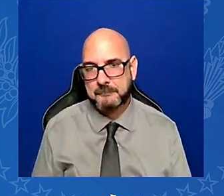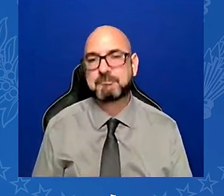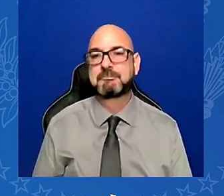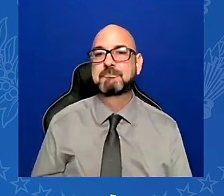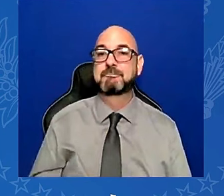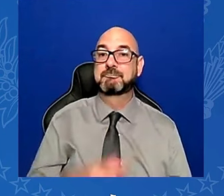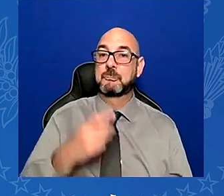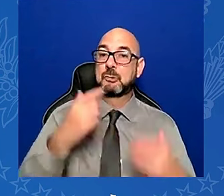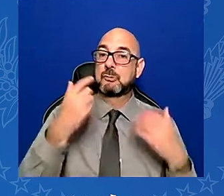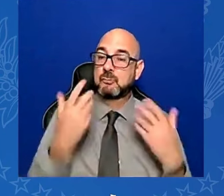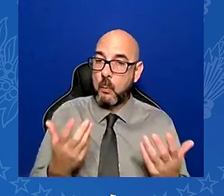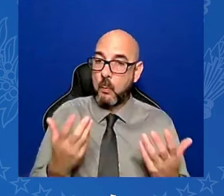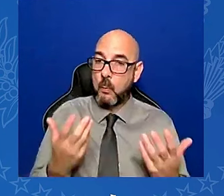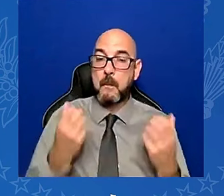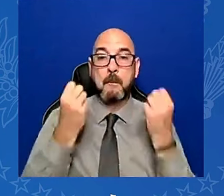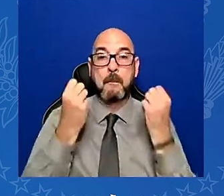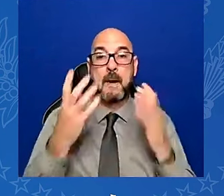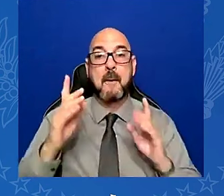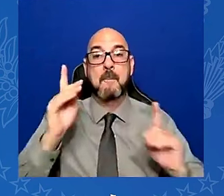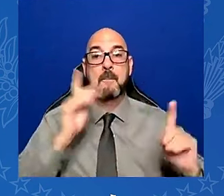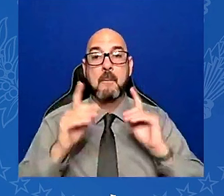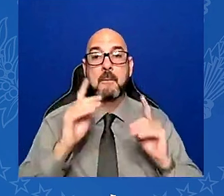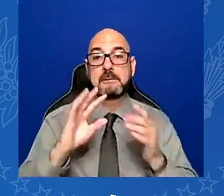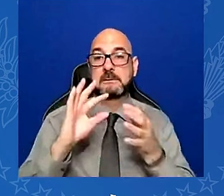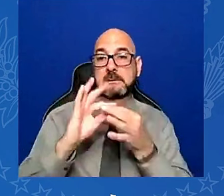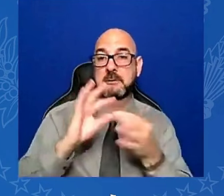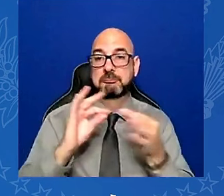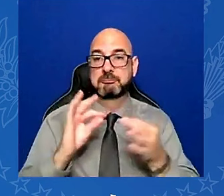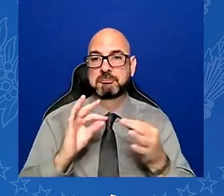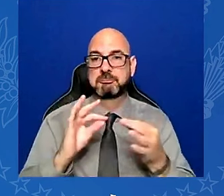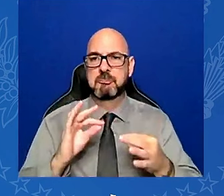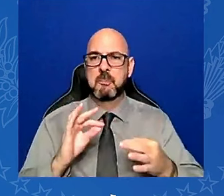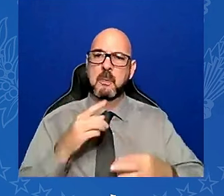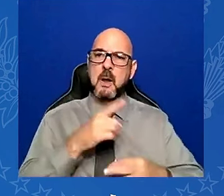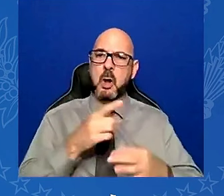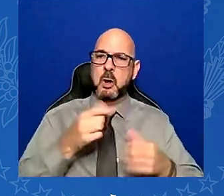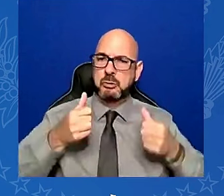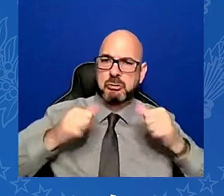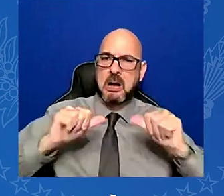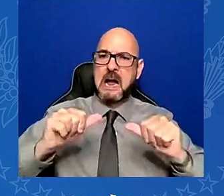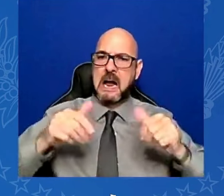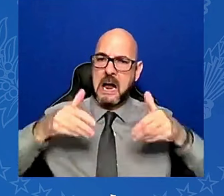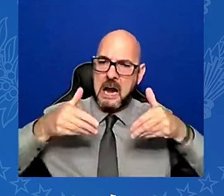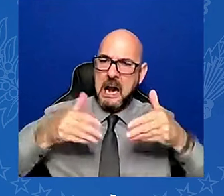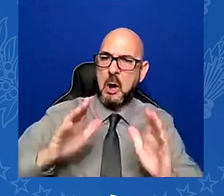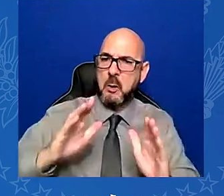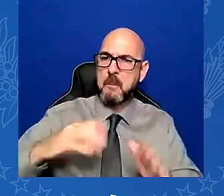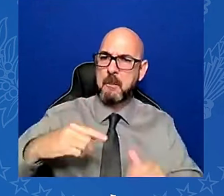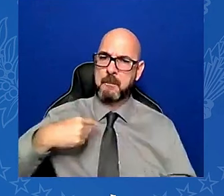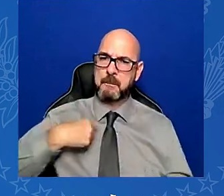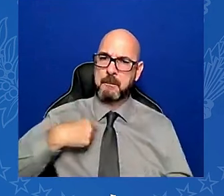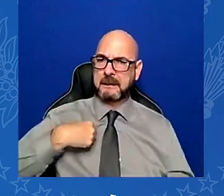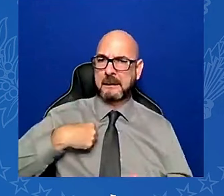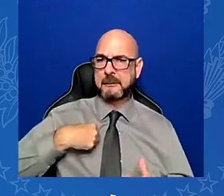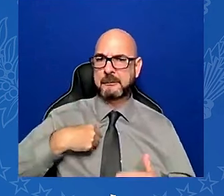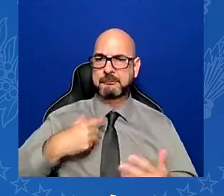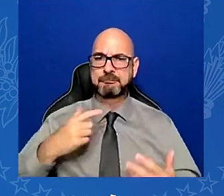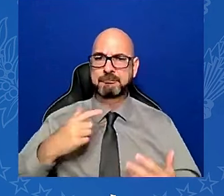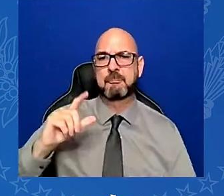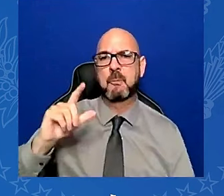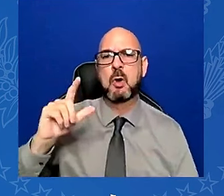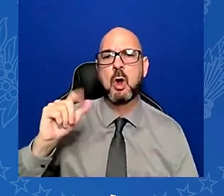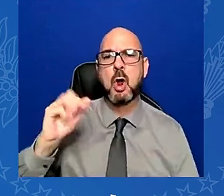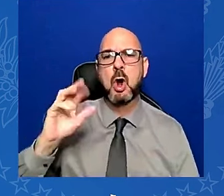ignore the critics. Lauren's a great friend who's had eight comedians play me over the years on Saturday Night Live. Eight.